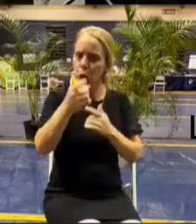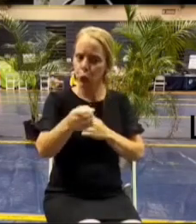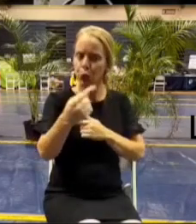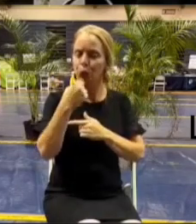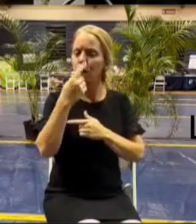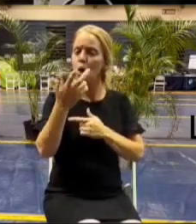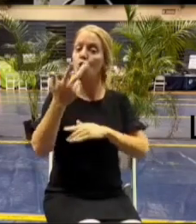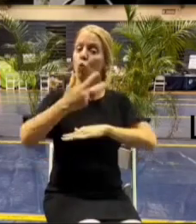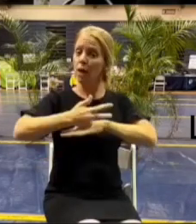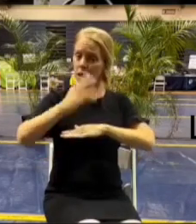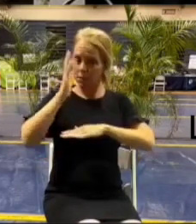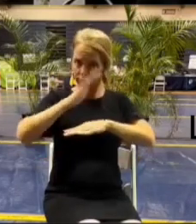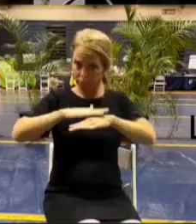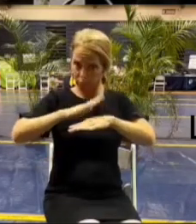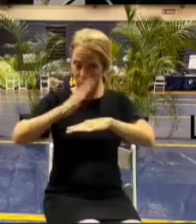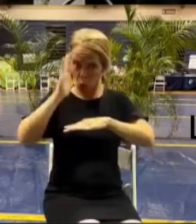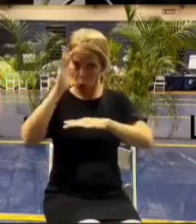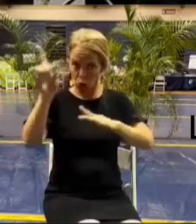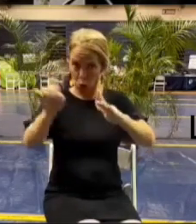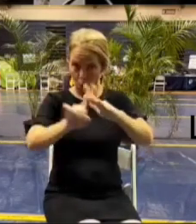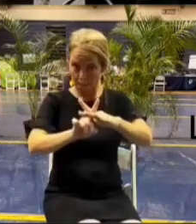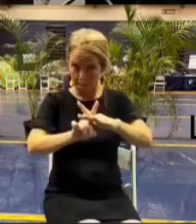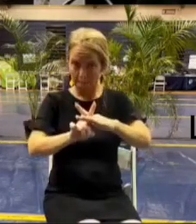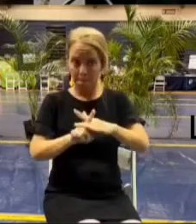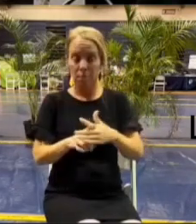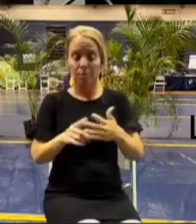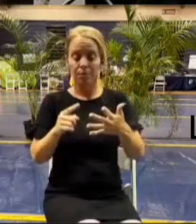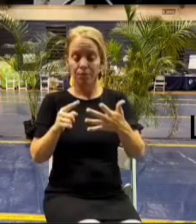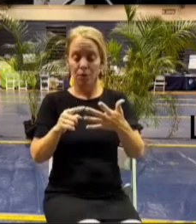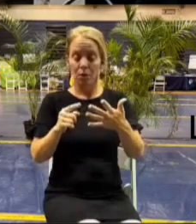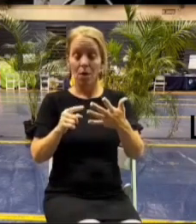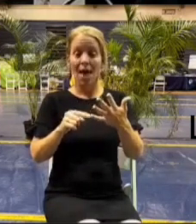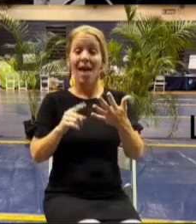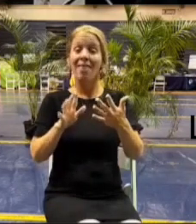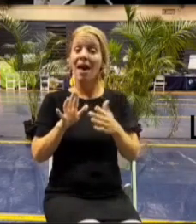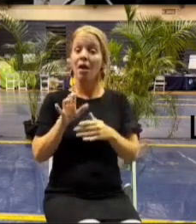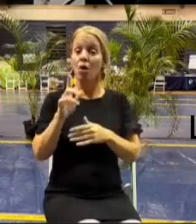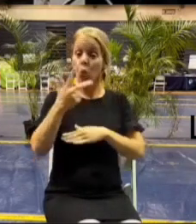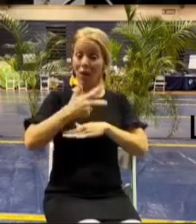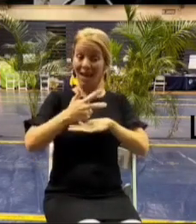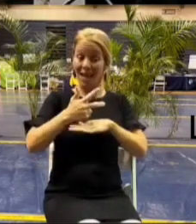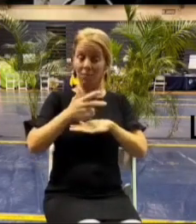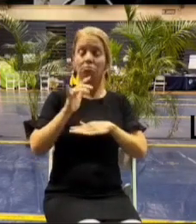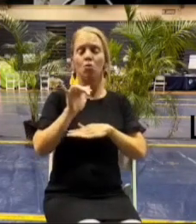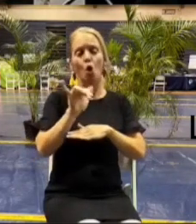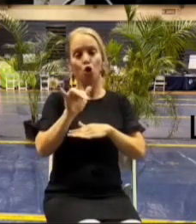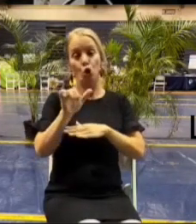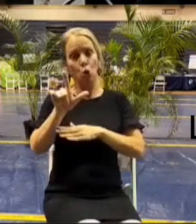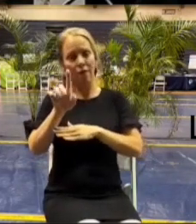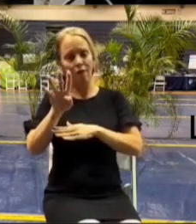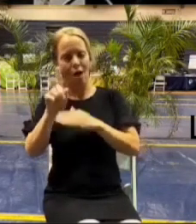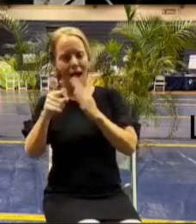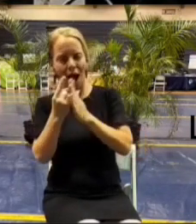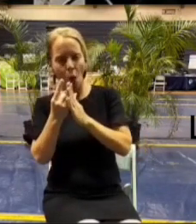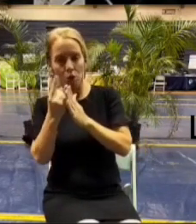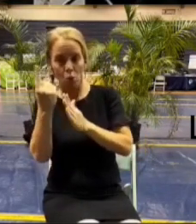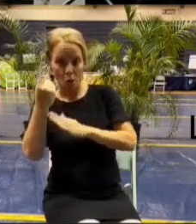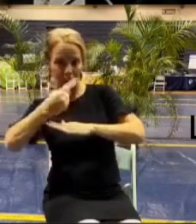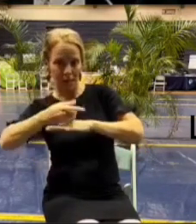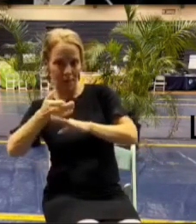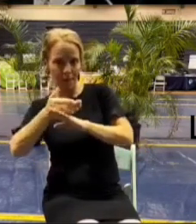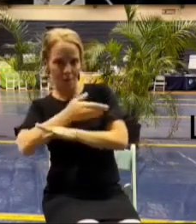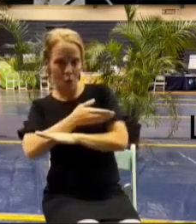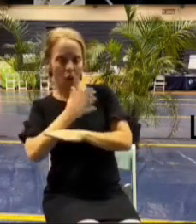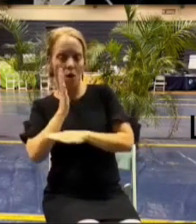to prepare and then they're going to call you 24 hours in advance and say tomorrow we're going to come to your property do you want to be there